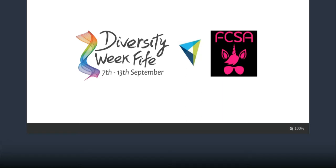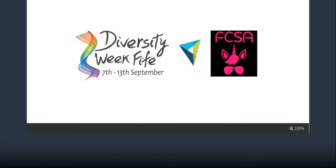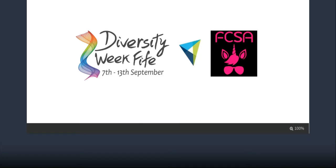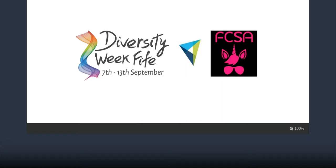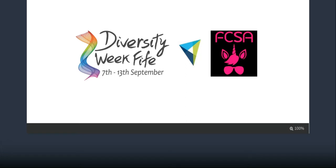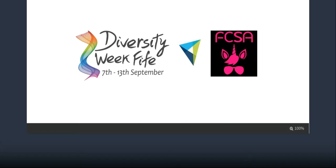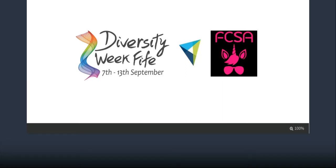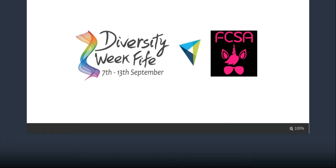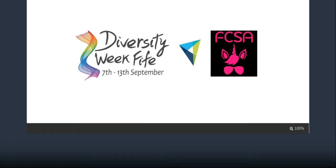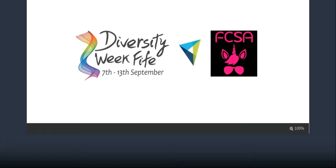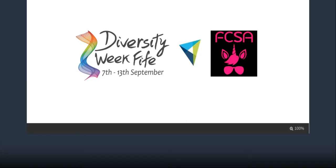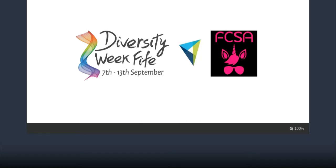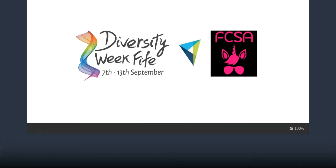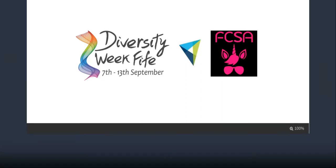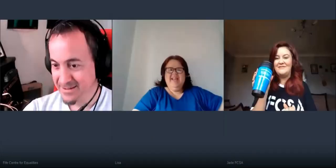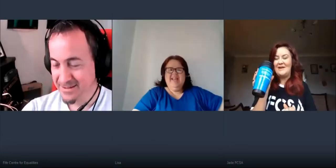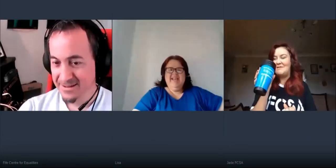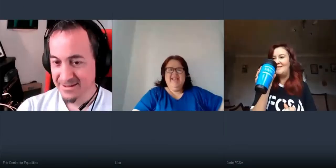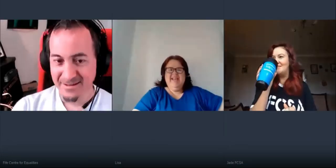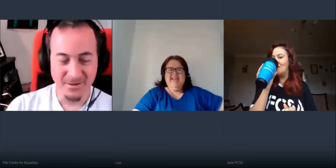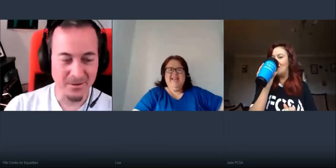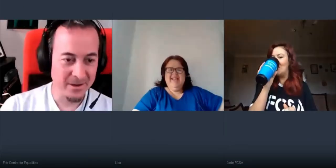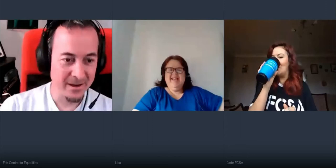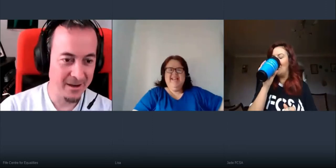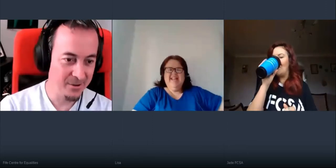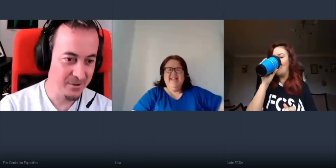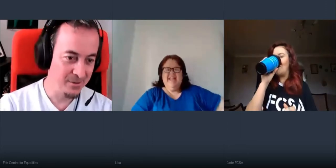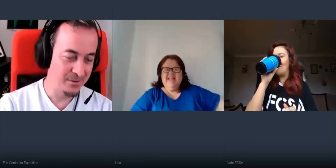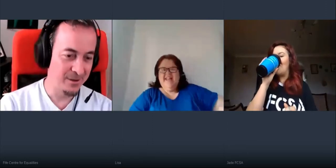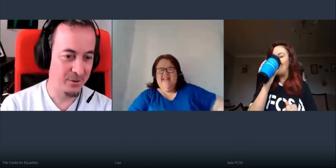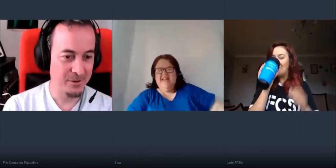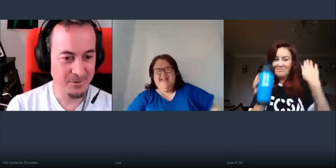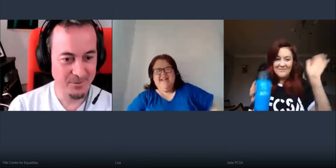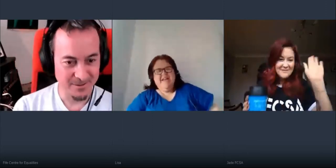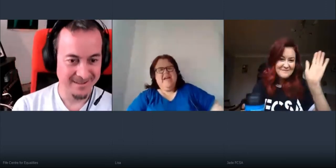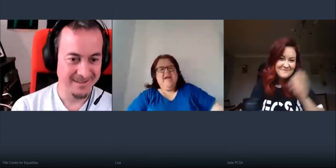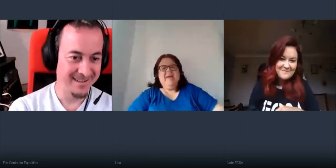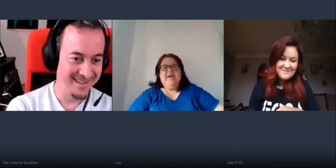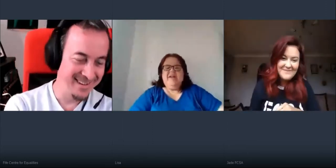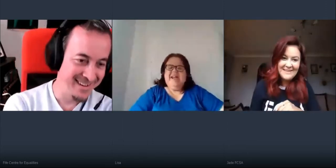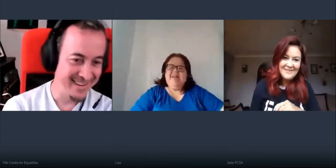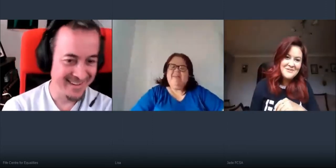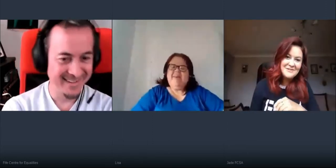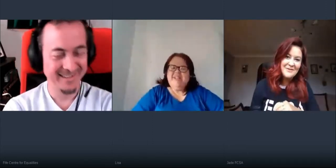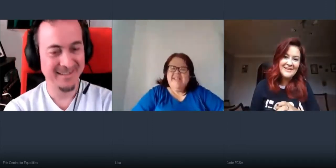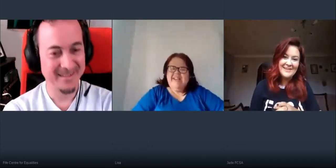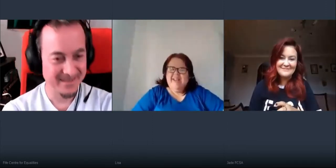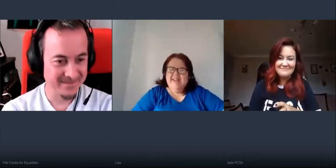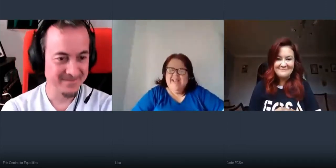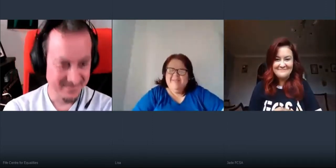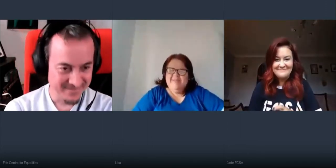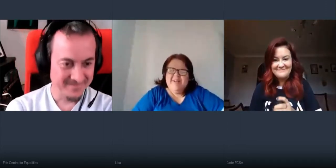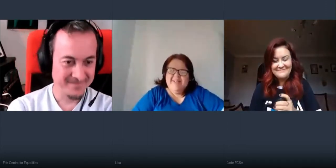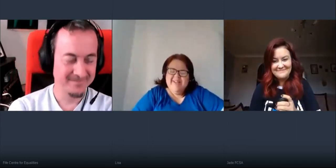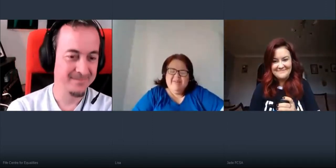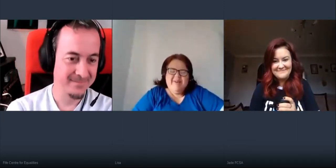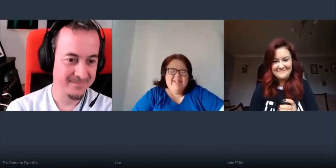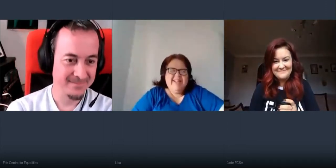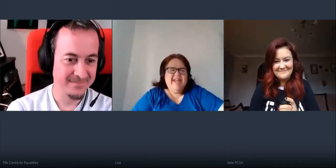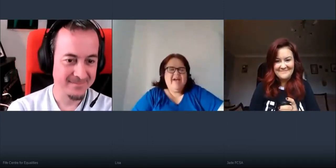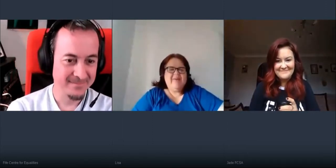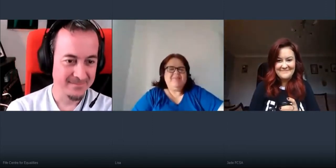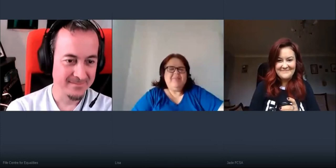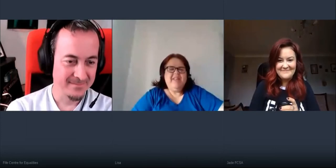hey we're live excellent fabulous so hello hello hello right hello morning good morning um